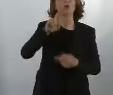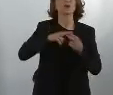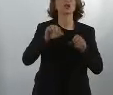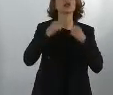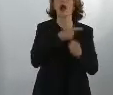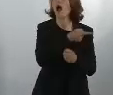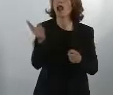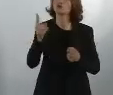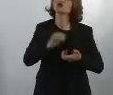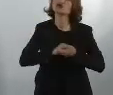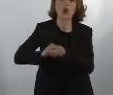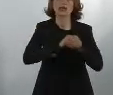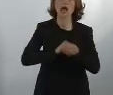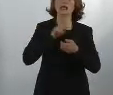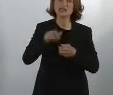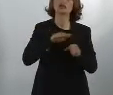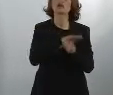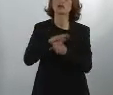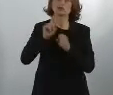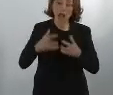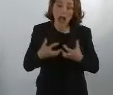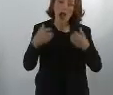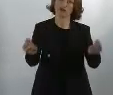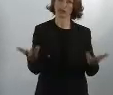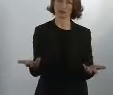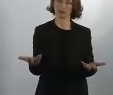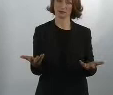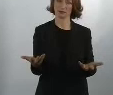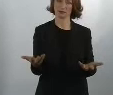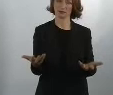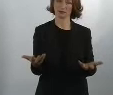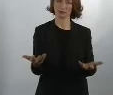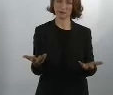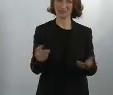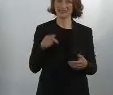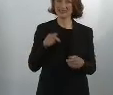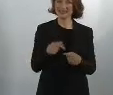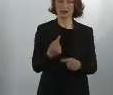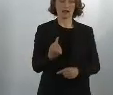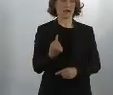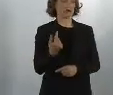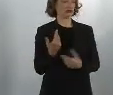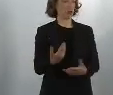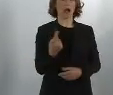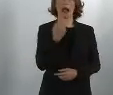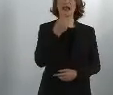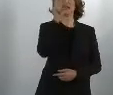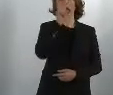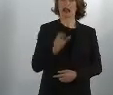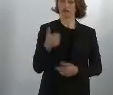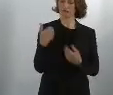entitled to protection, we should expect solidarity from all EU member states to admit these people. You cannot